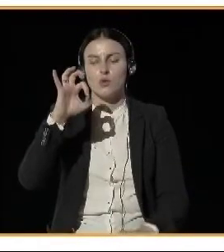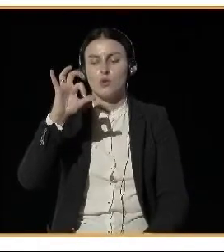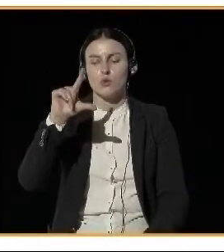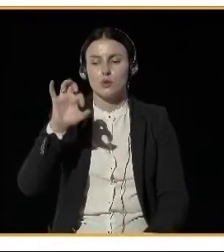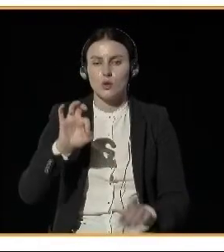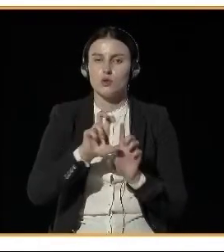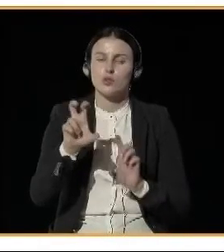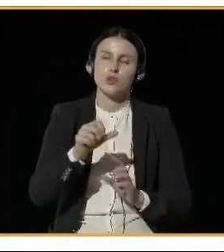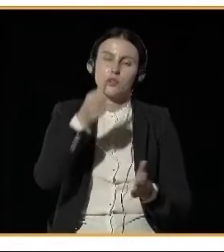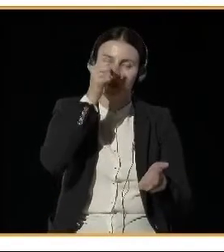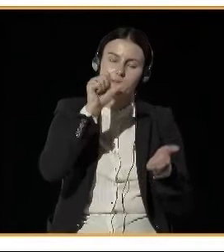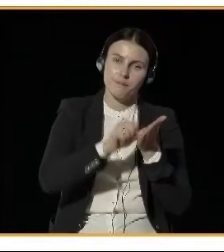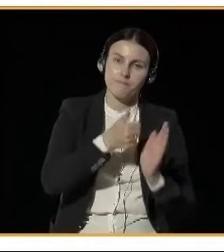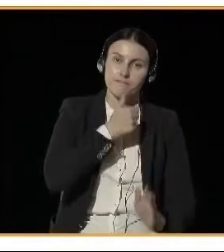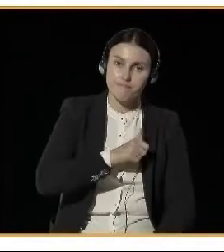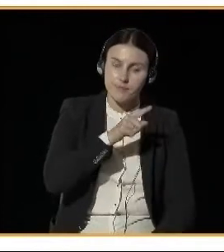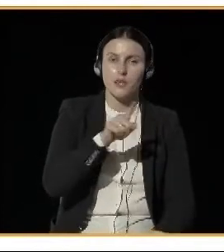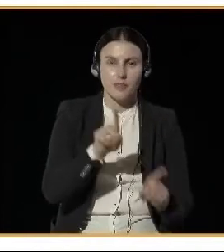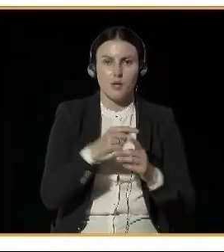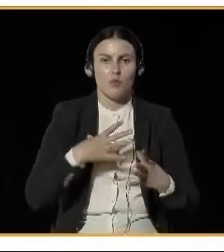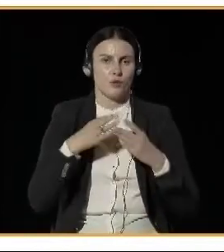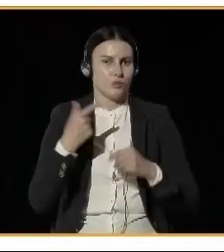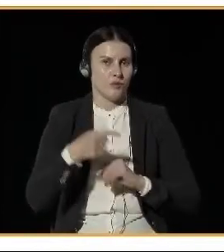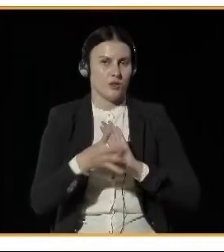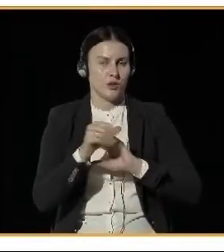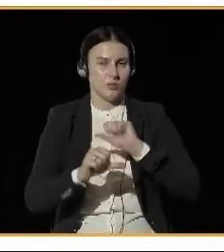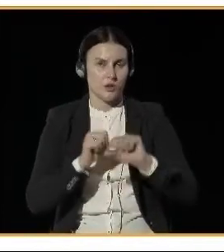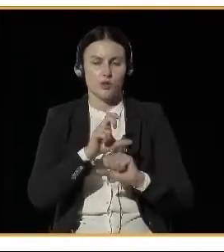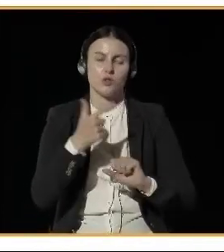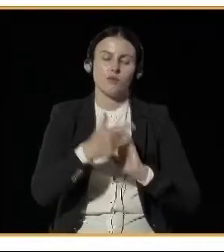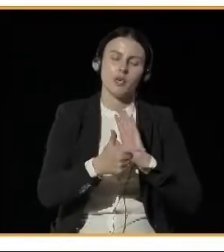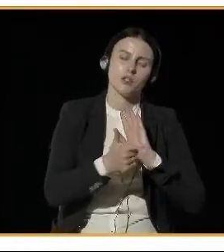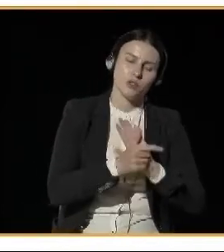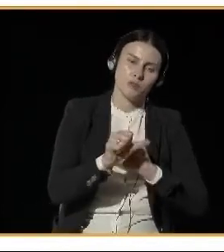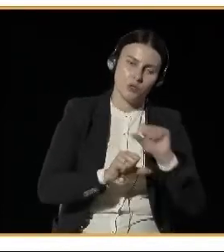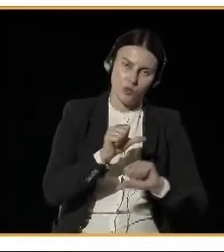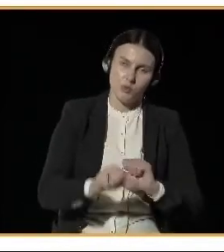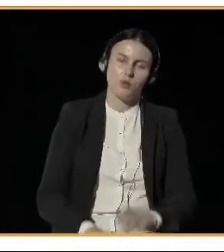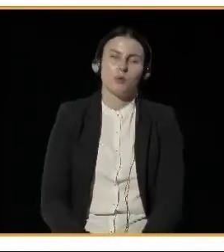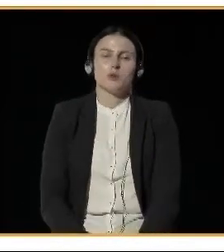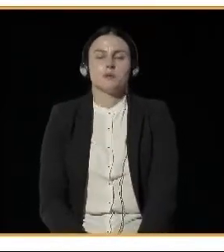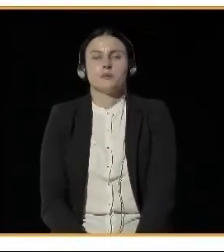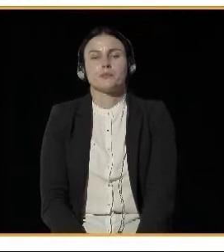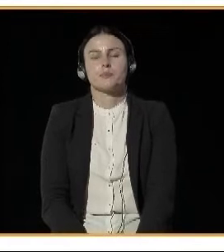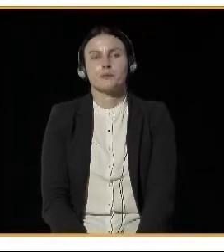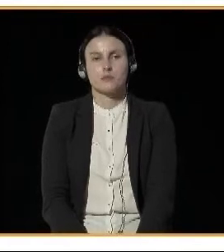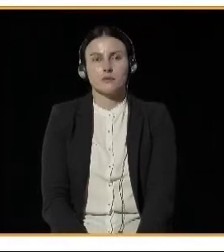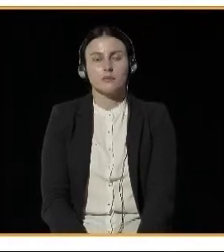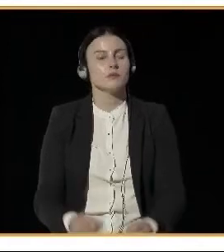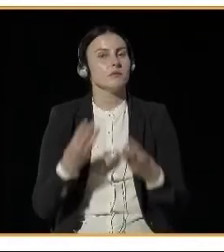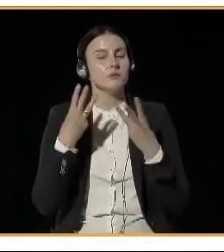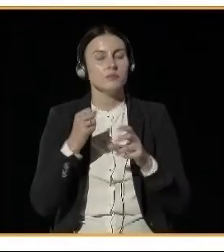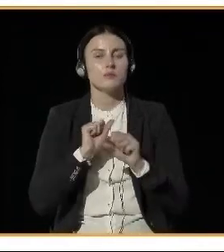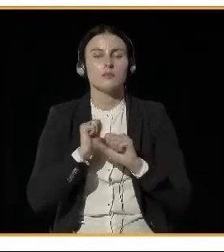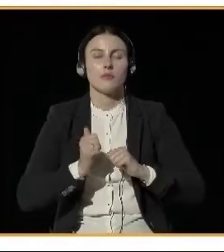It was mentioned many times before that it's important to give the information to the public.